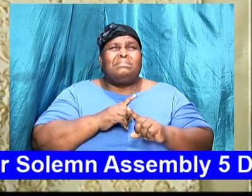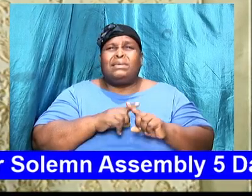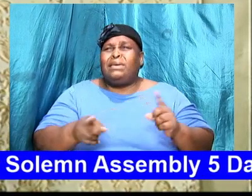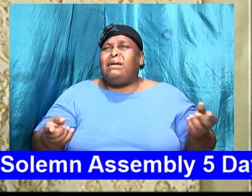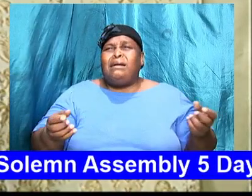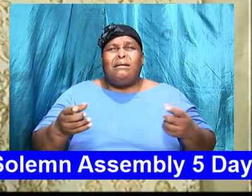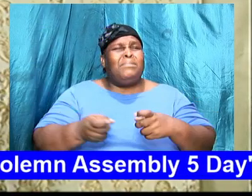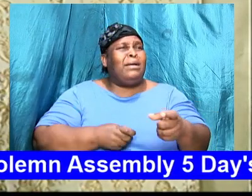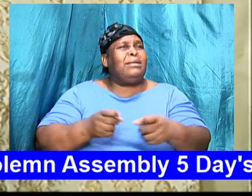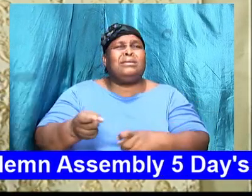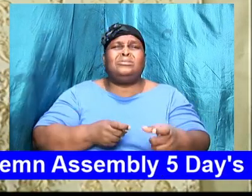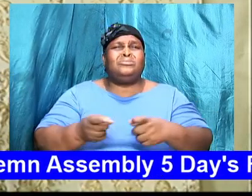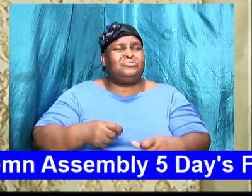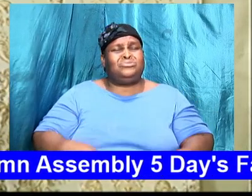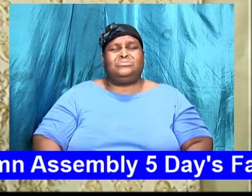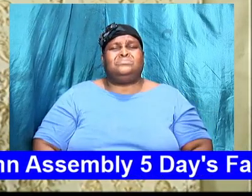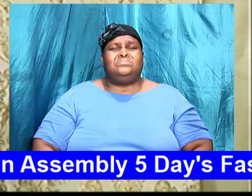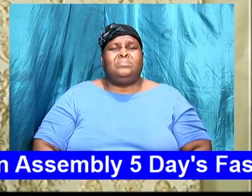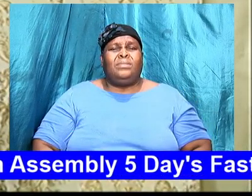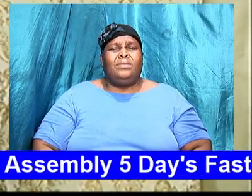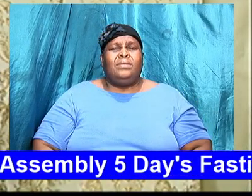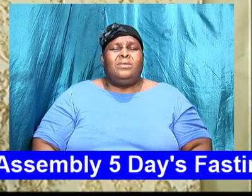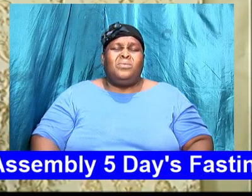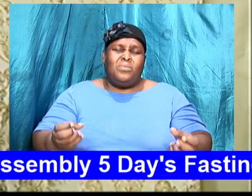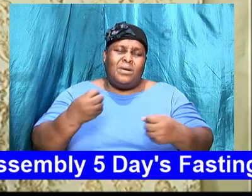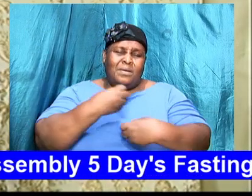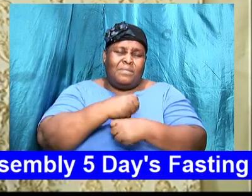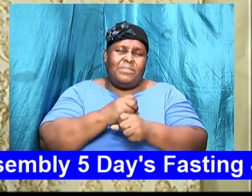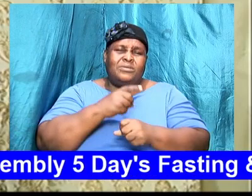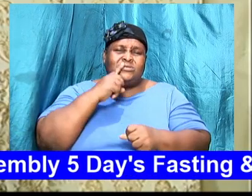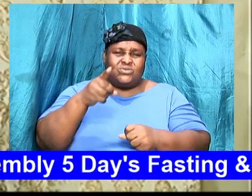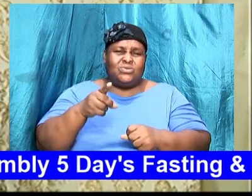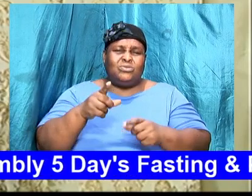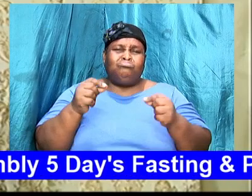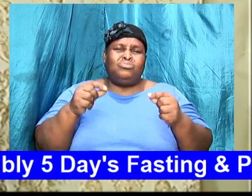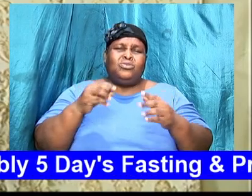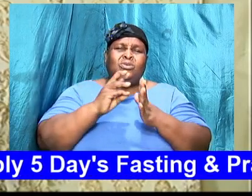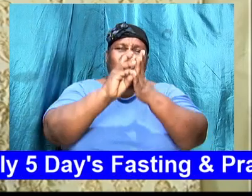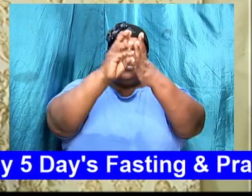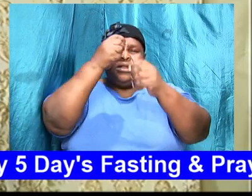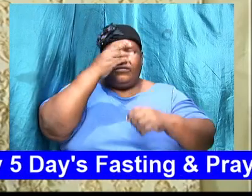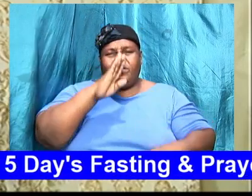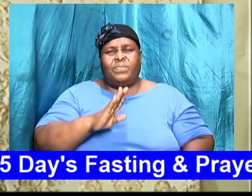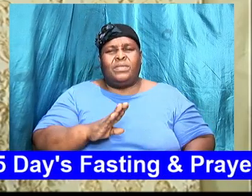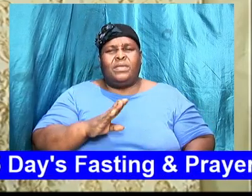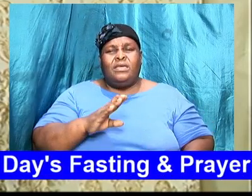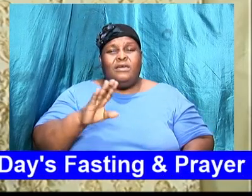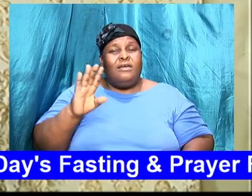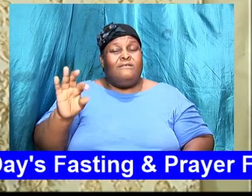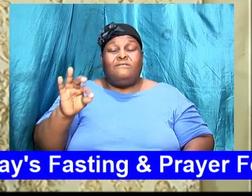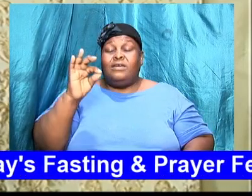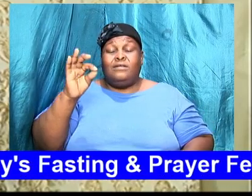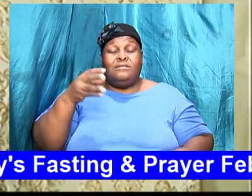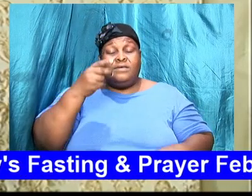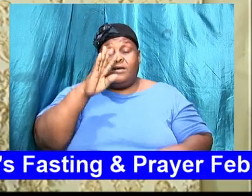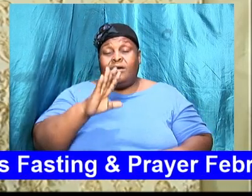I just want to make sure that I do your will. And you are going to find that God will just work it out.